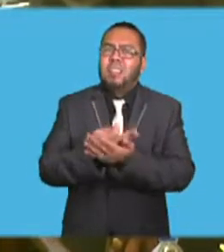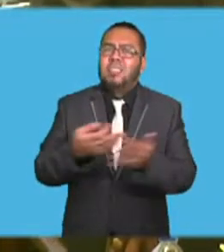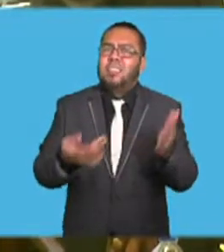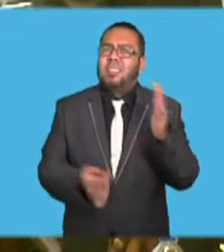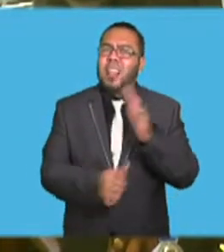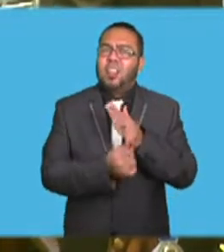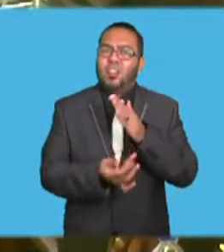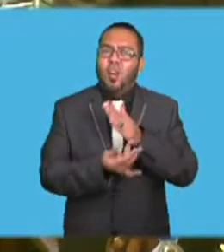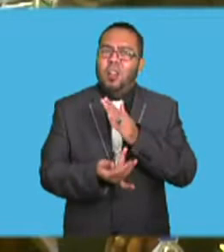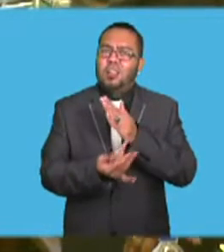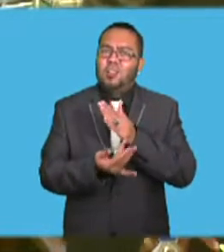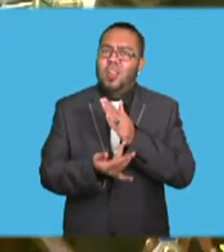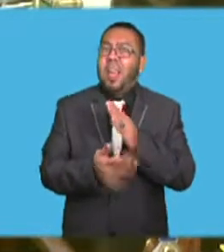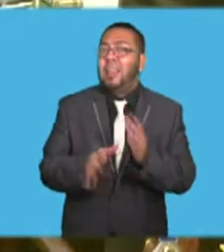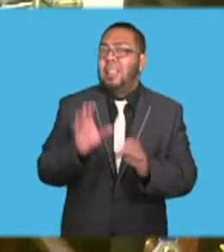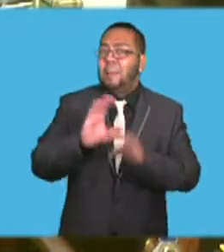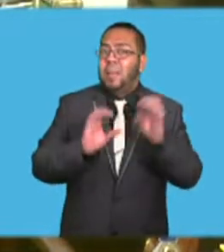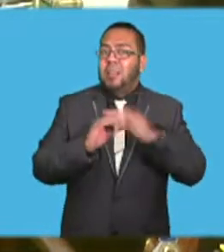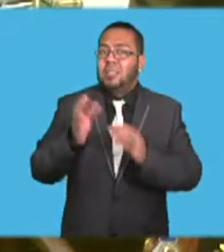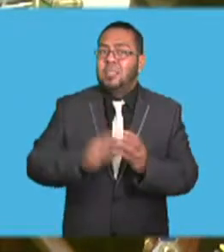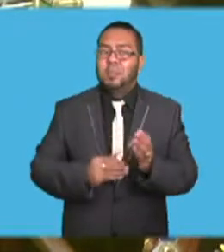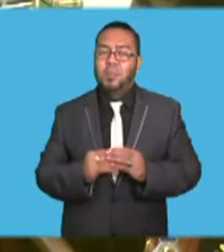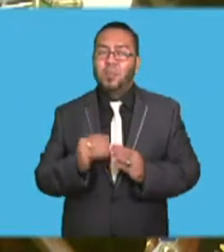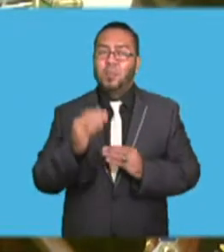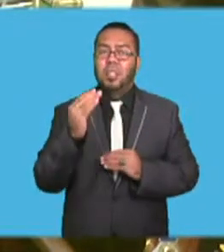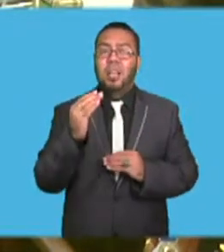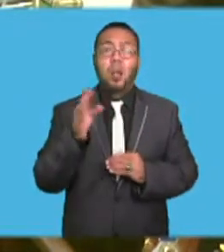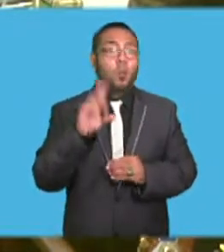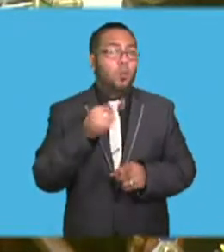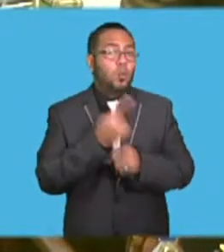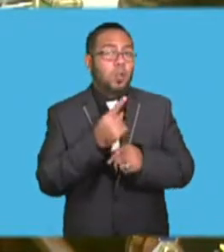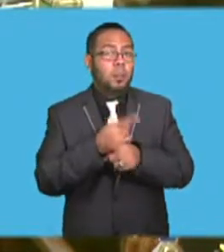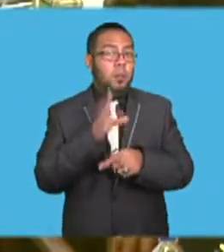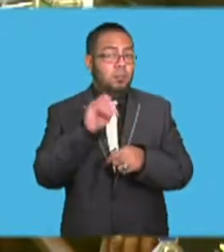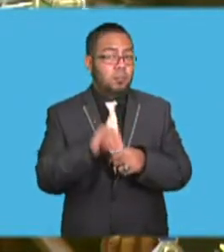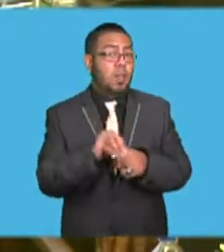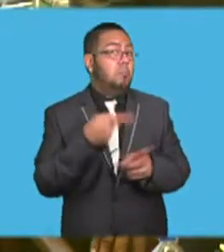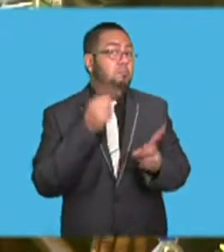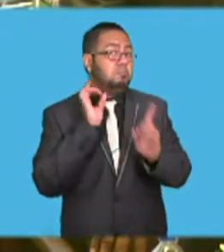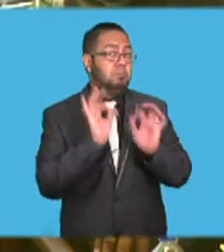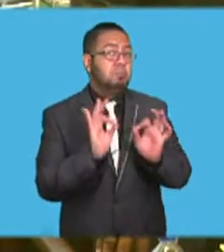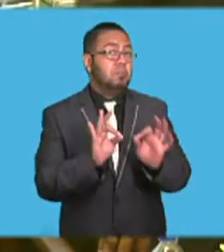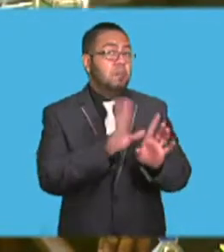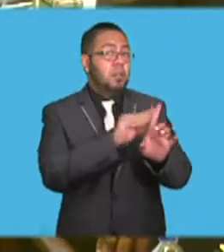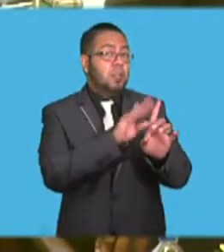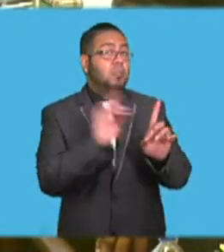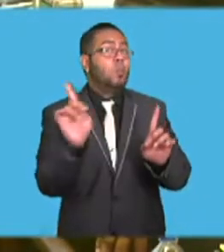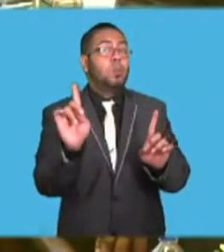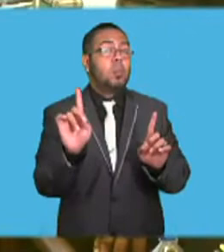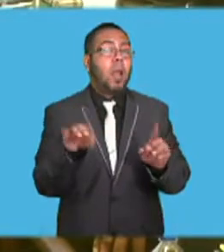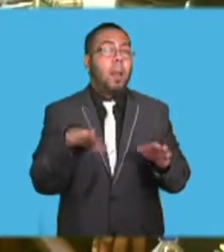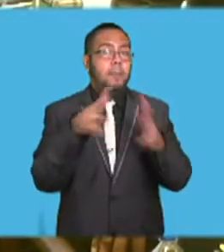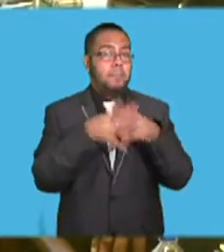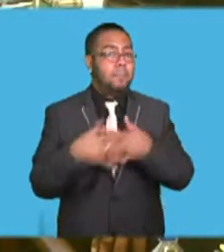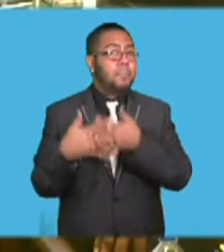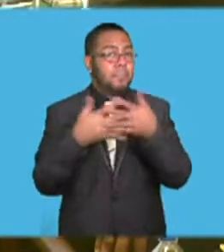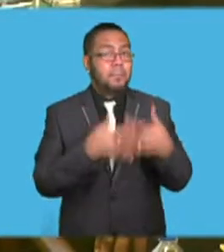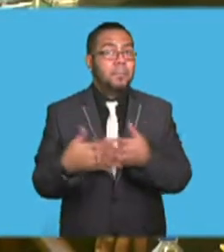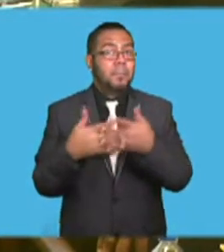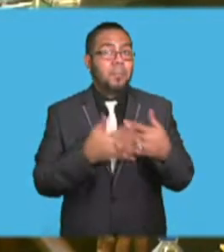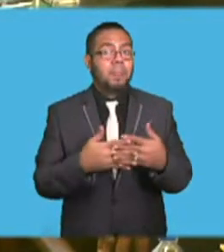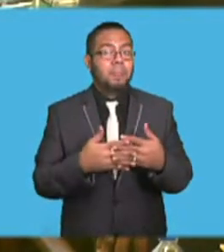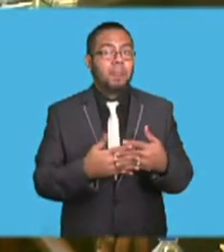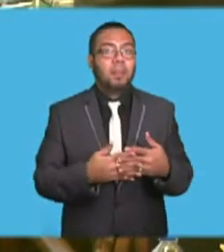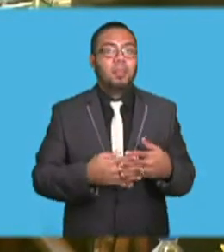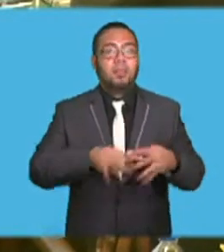and capacity building. Talking about subnational governments, Madam Speaker, a perfect example would be the United States. The federal